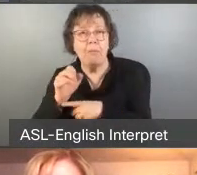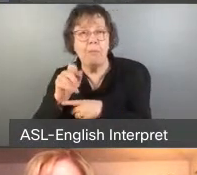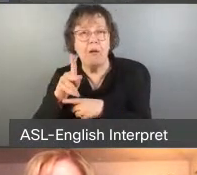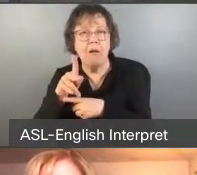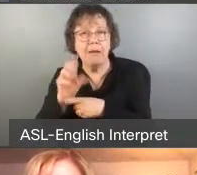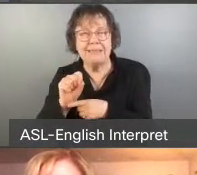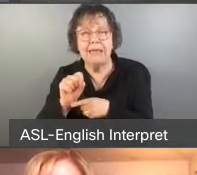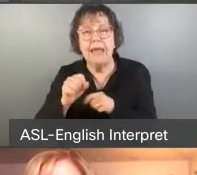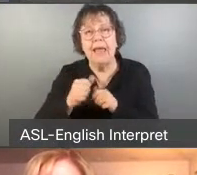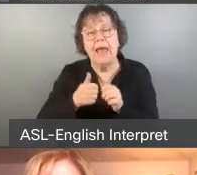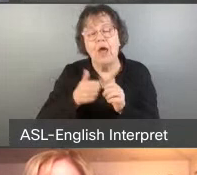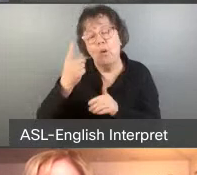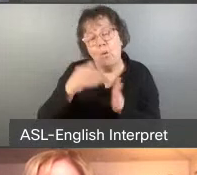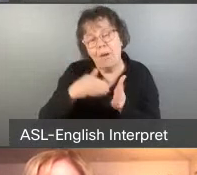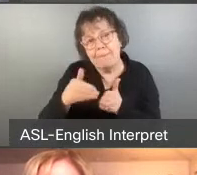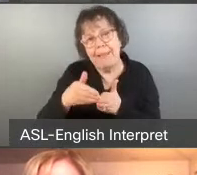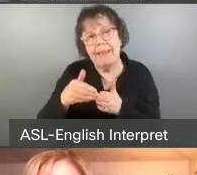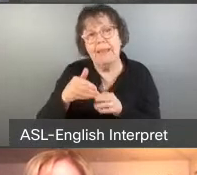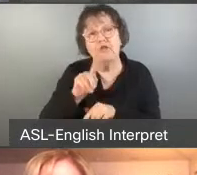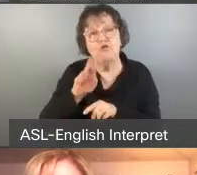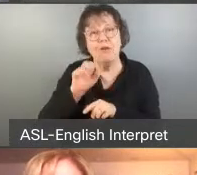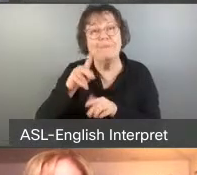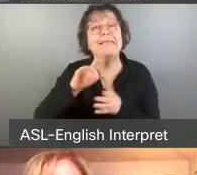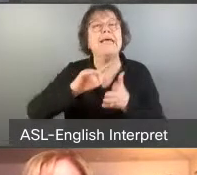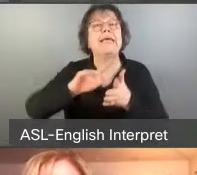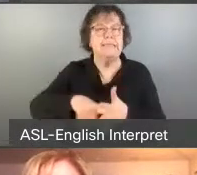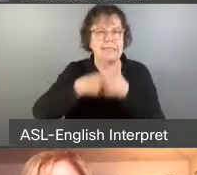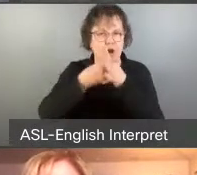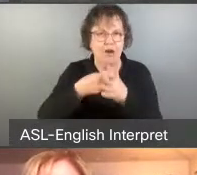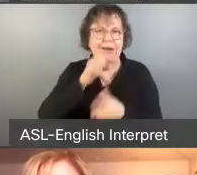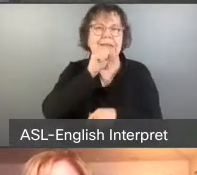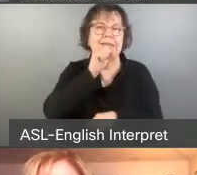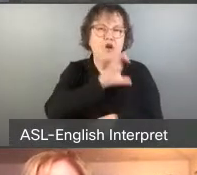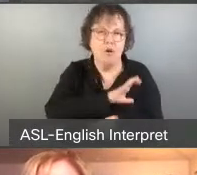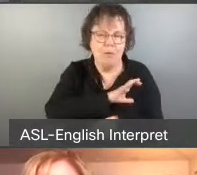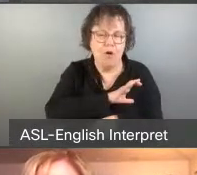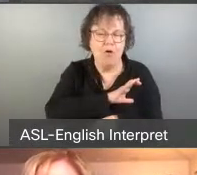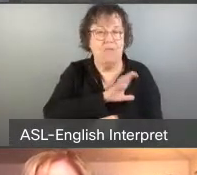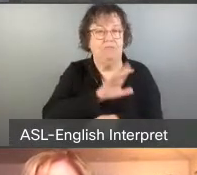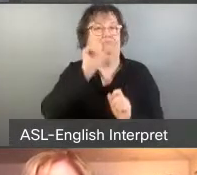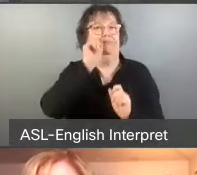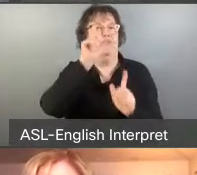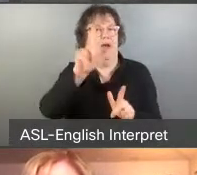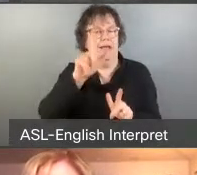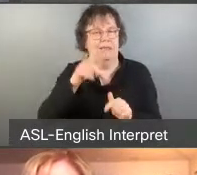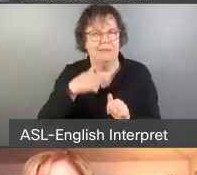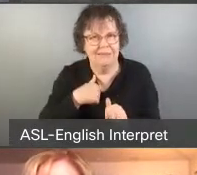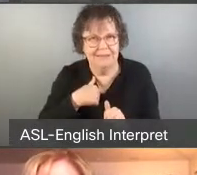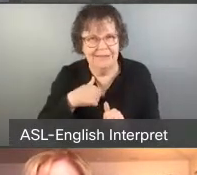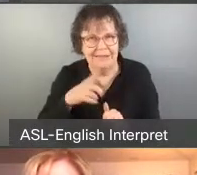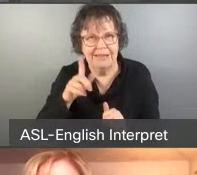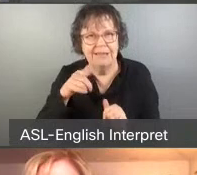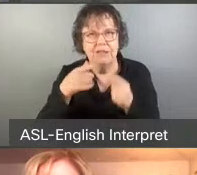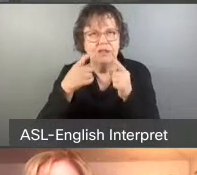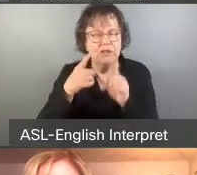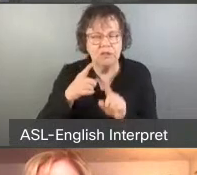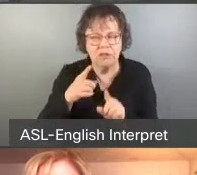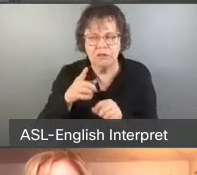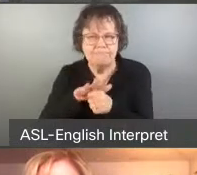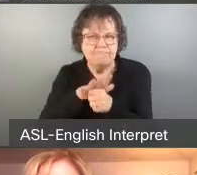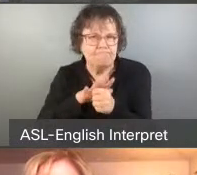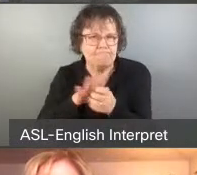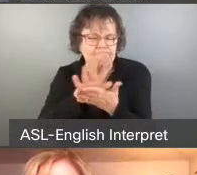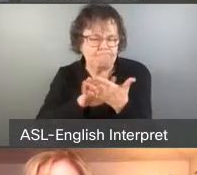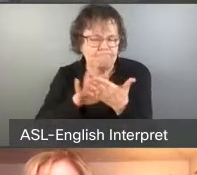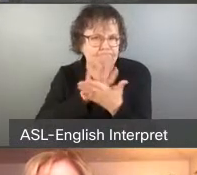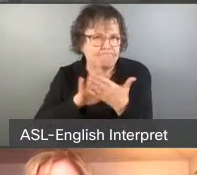a trips from people that originated in Scarborough, which is actually we were surprised by that once you remove people that actually live on the waterfront about 1 of the main invitation